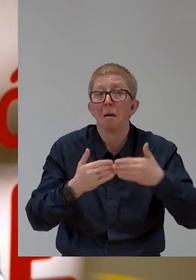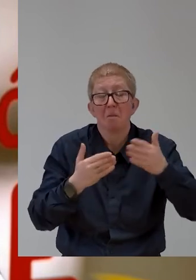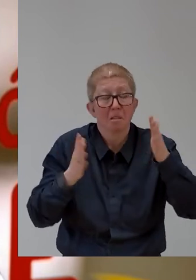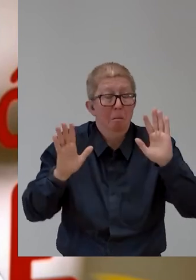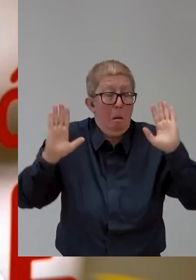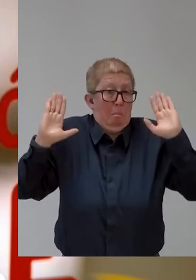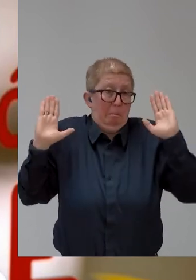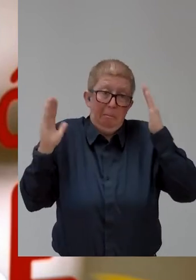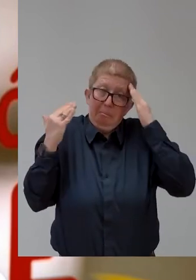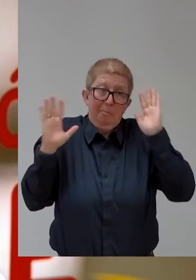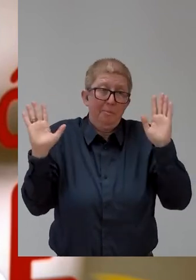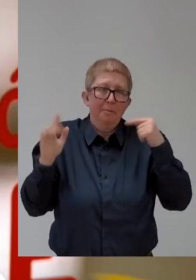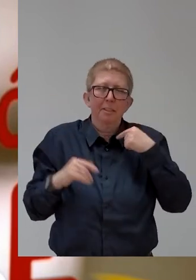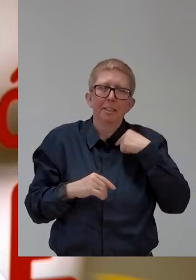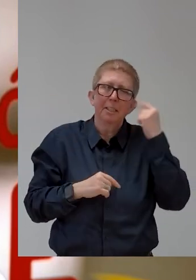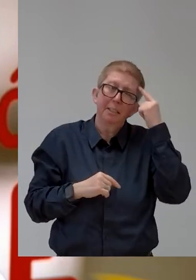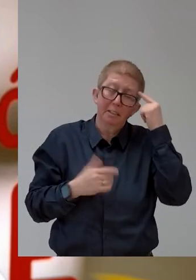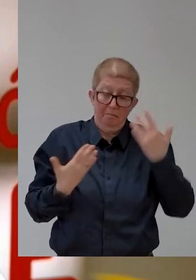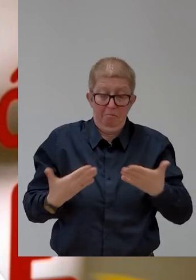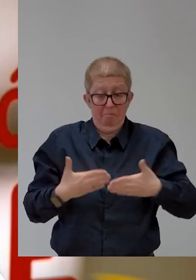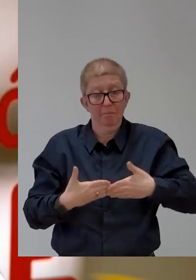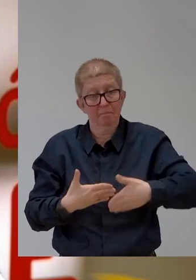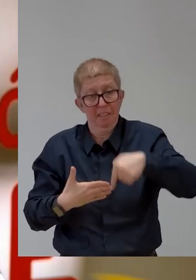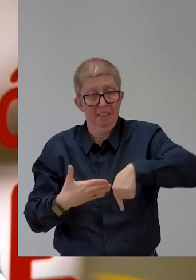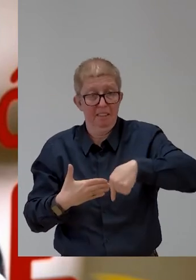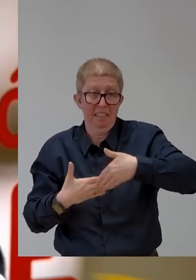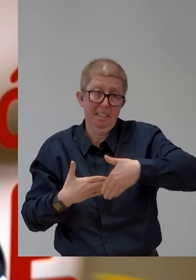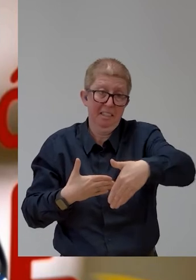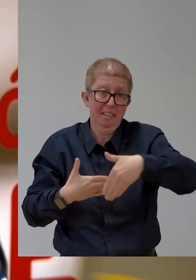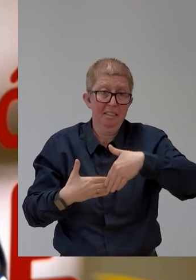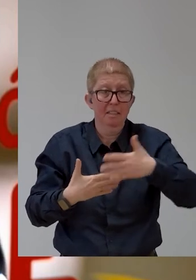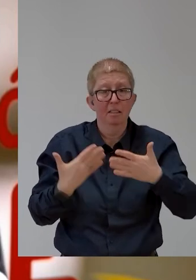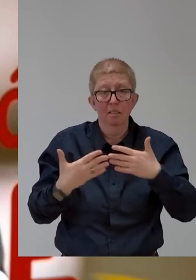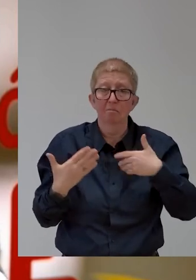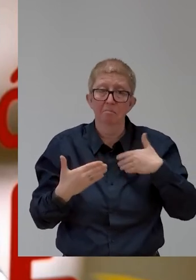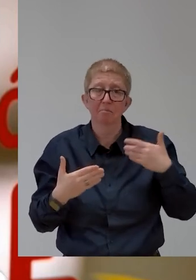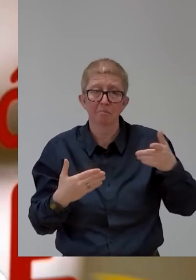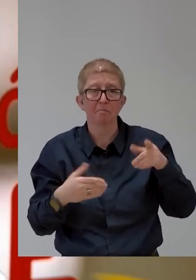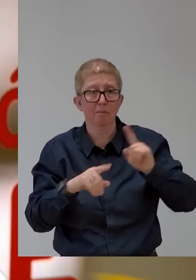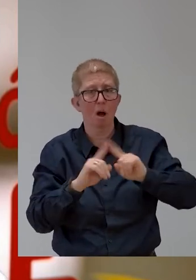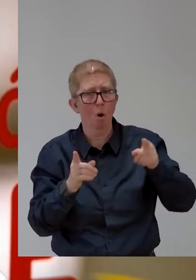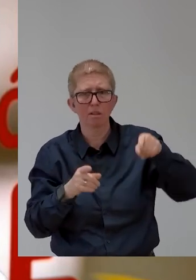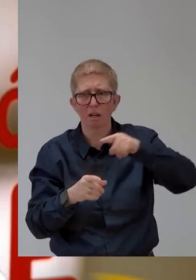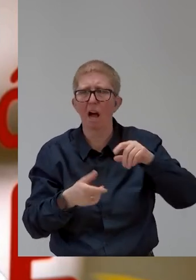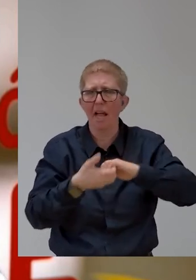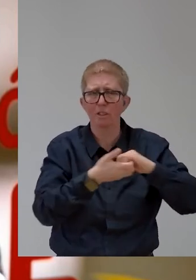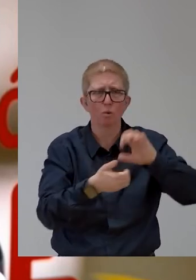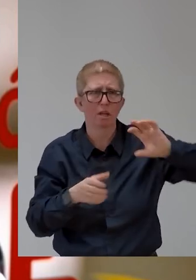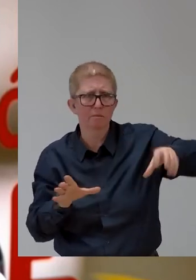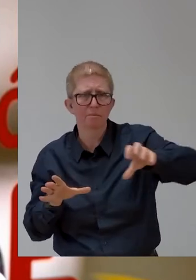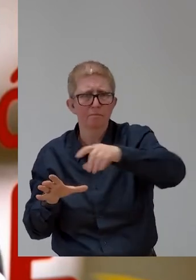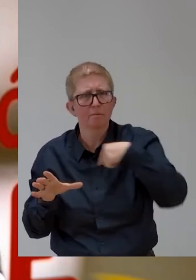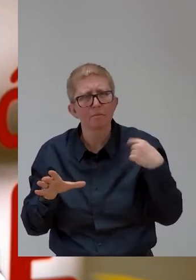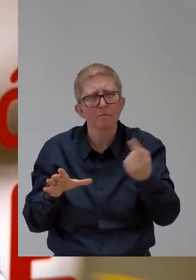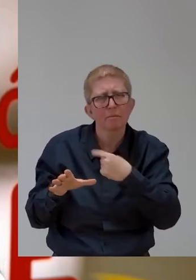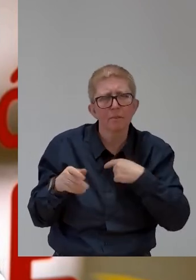2021, we will start a project with Pacto de Productividad de Chile that will allow us to transfer knowledge